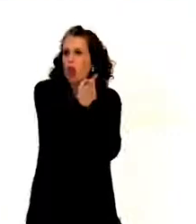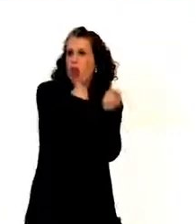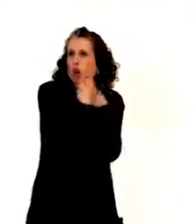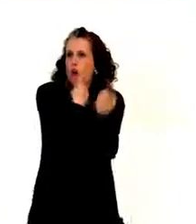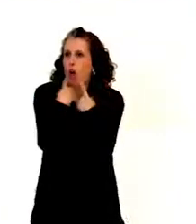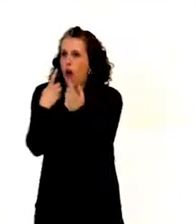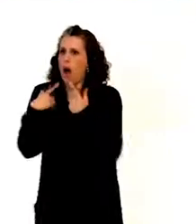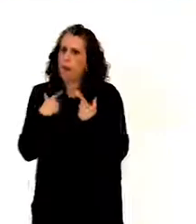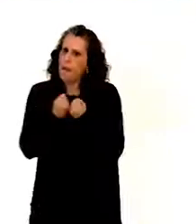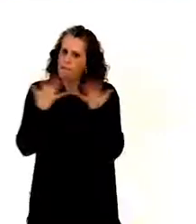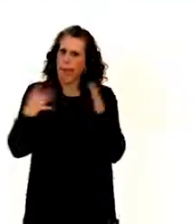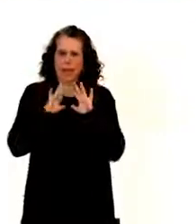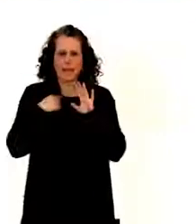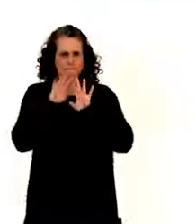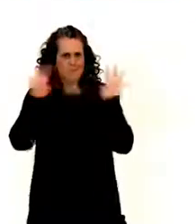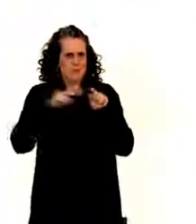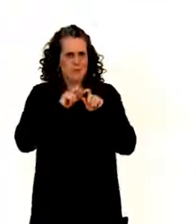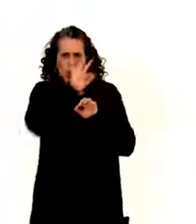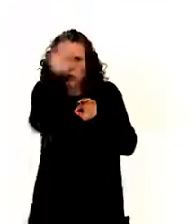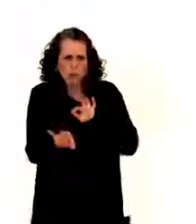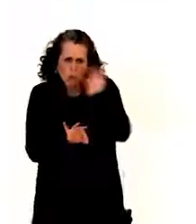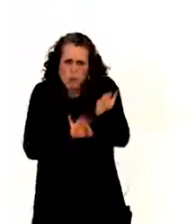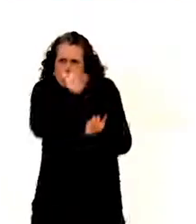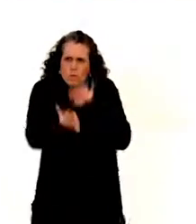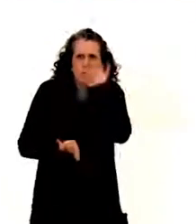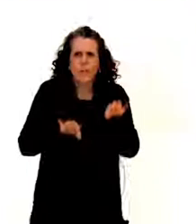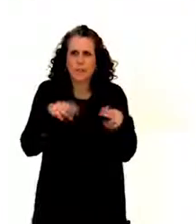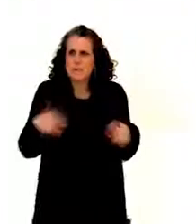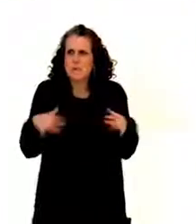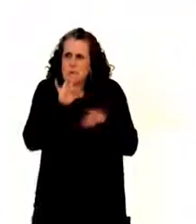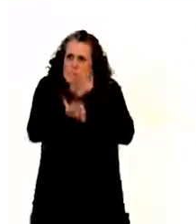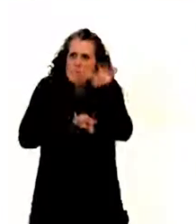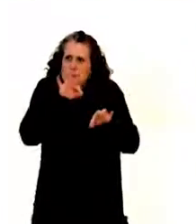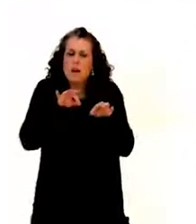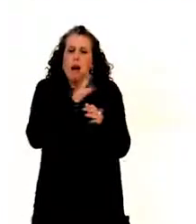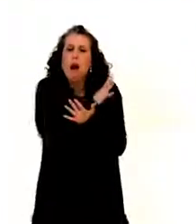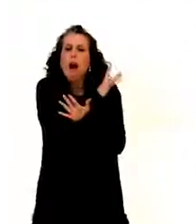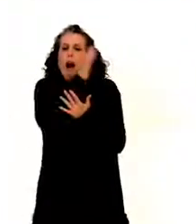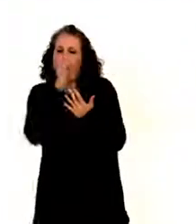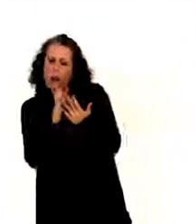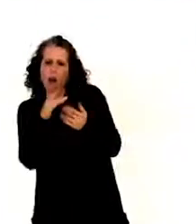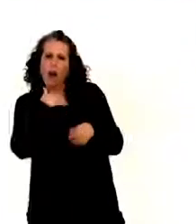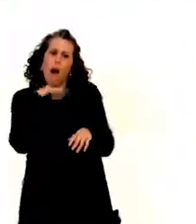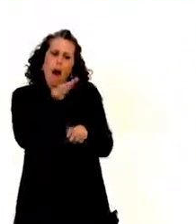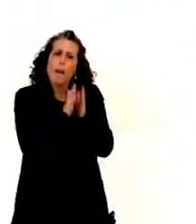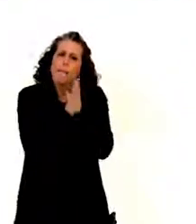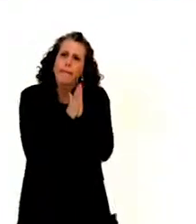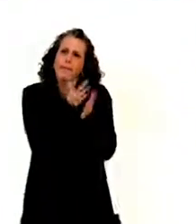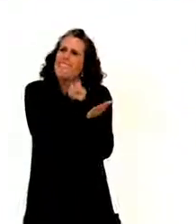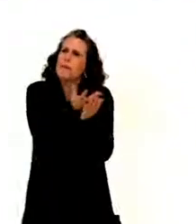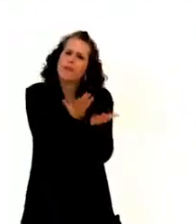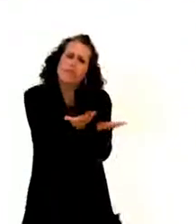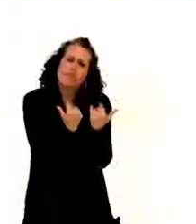asked them a lot of hard questions. You always say, well, listen, could you please give us a bit of more information about